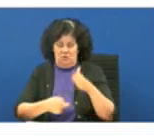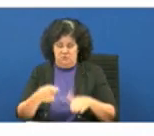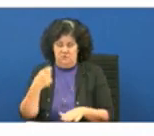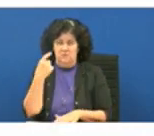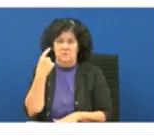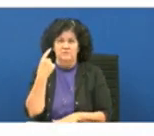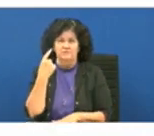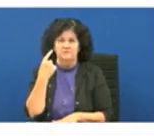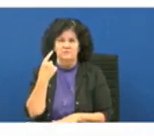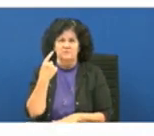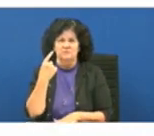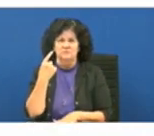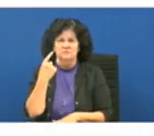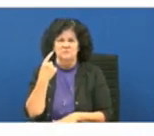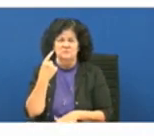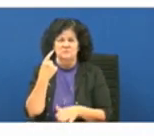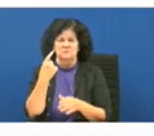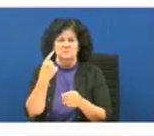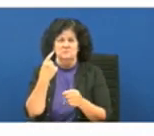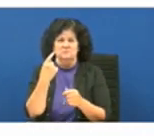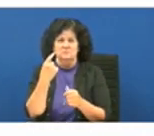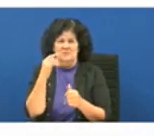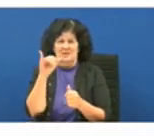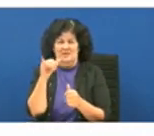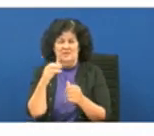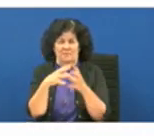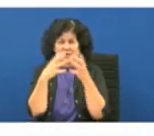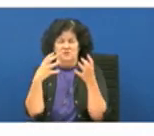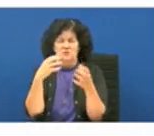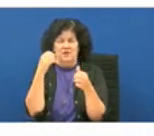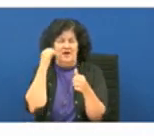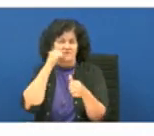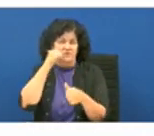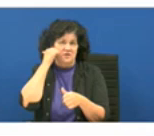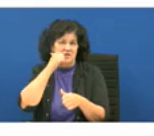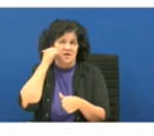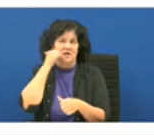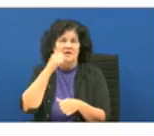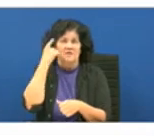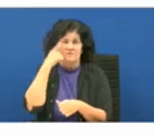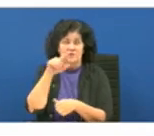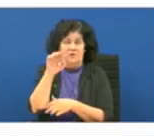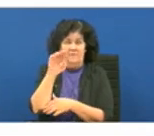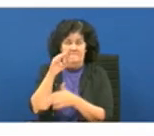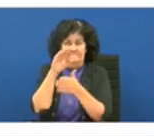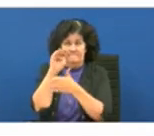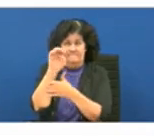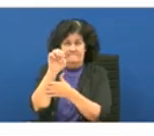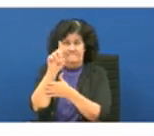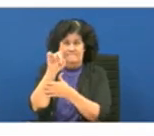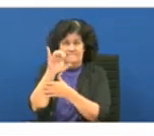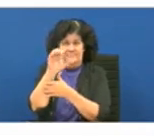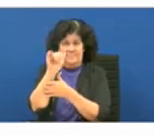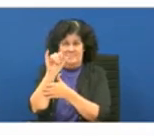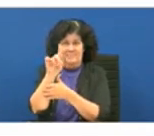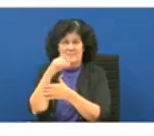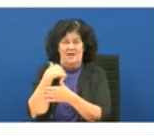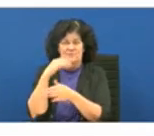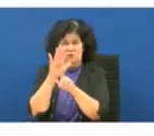.86 per day per person the medicaid rate is 478.56